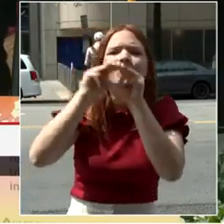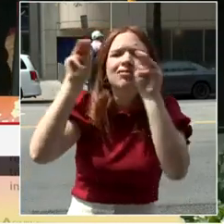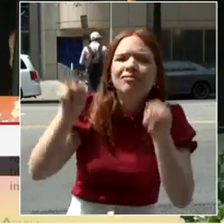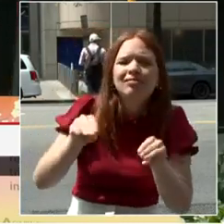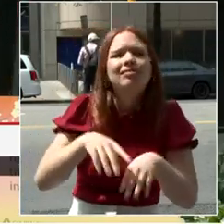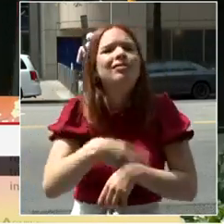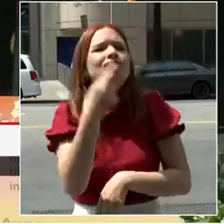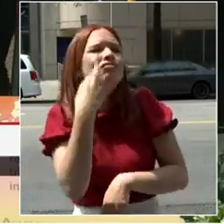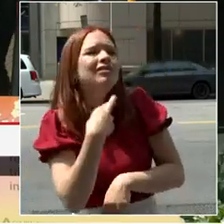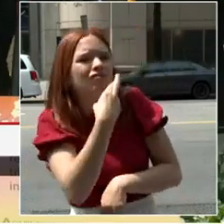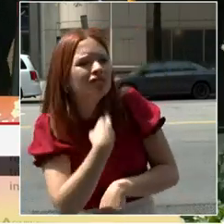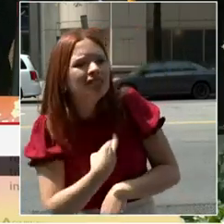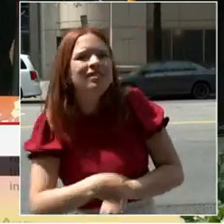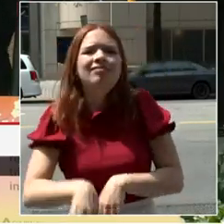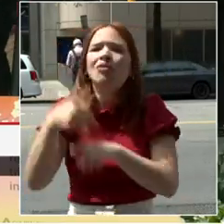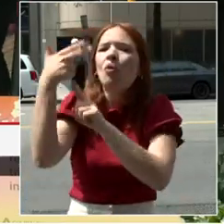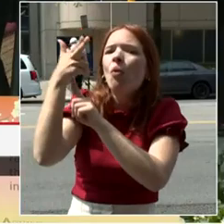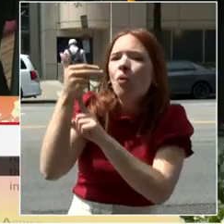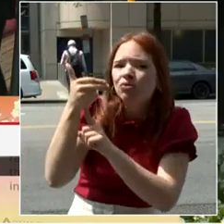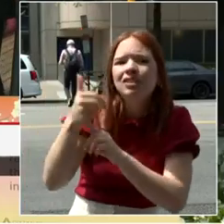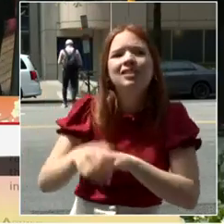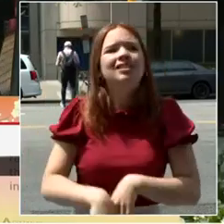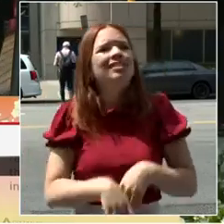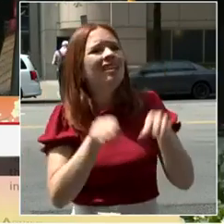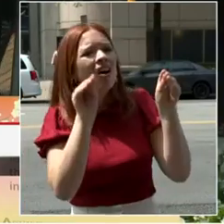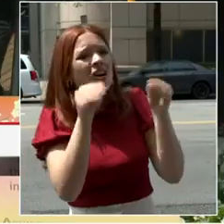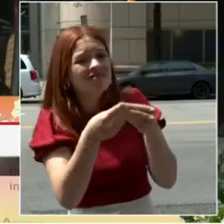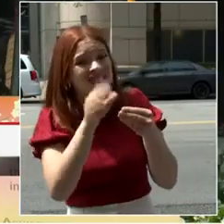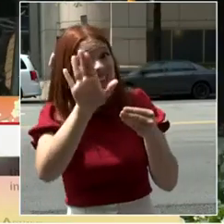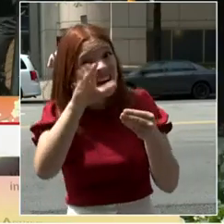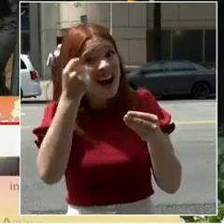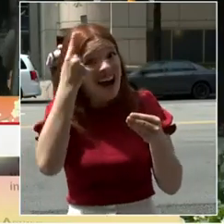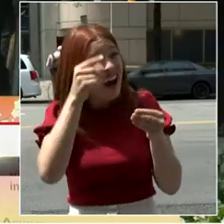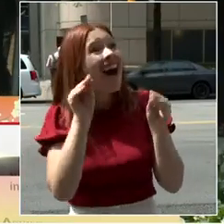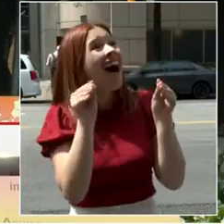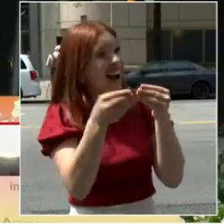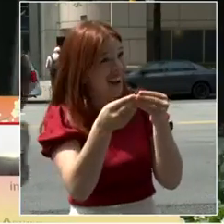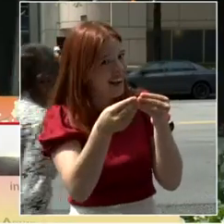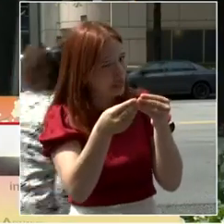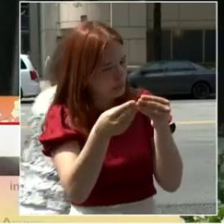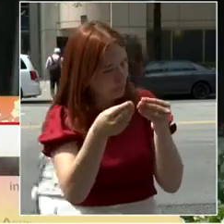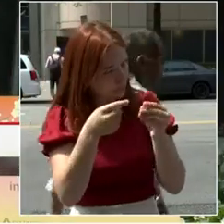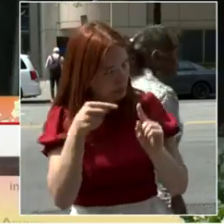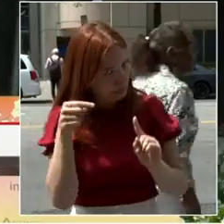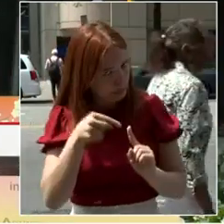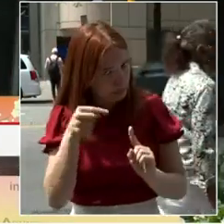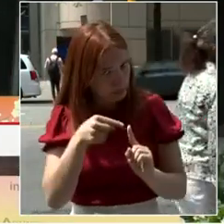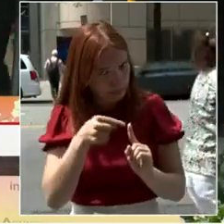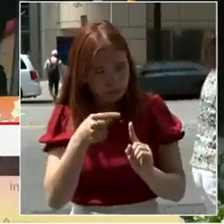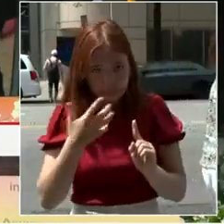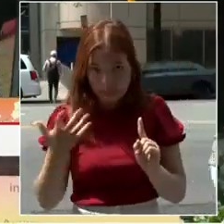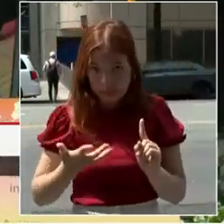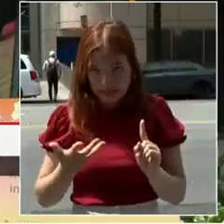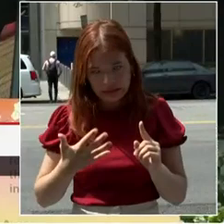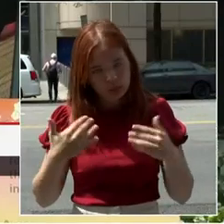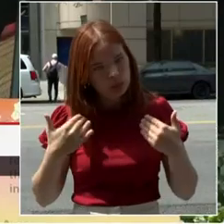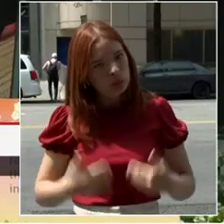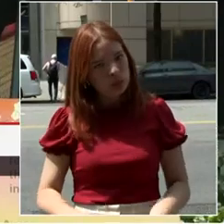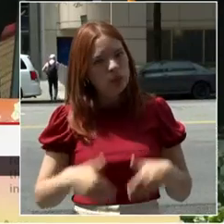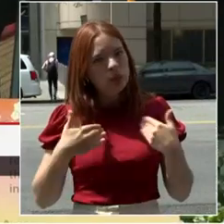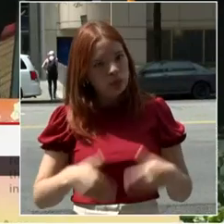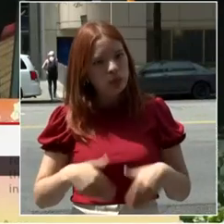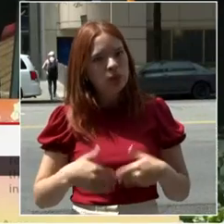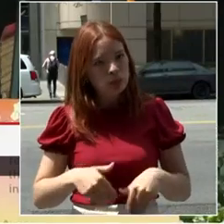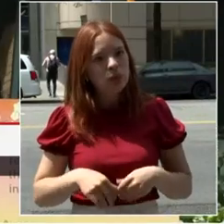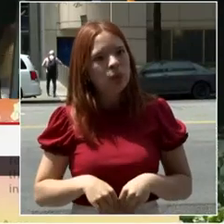office spaces. In fact, most of our downtown is office space. Now, that is a fact that